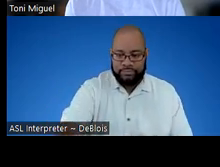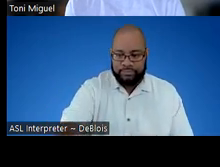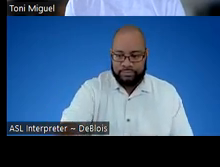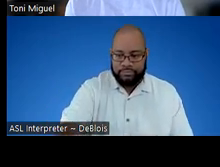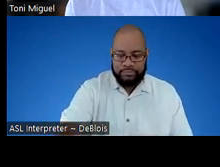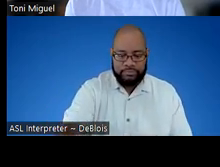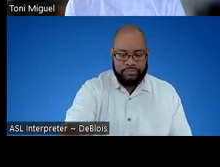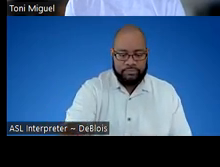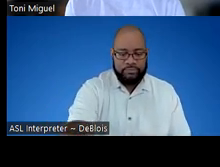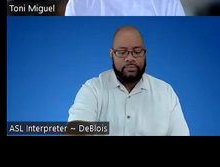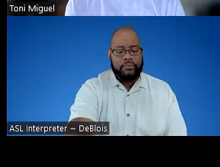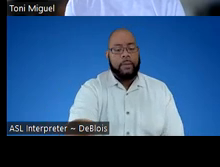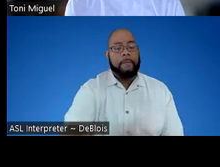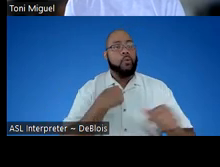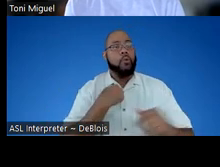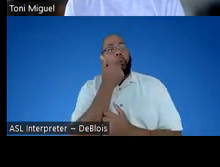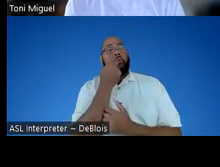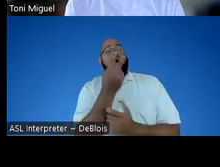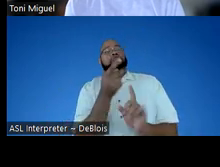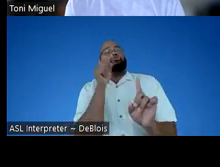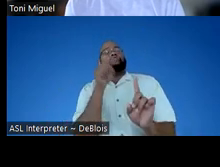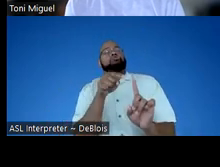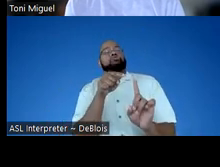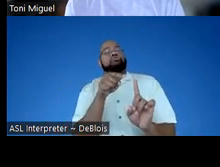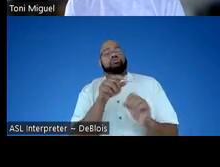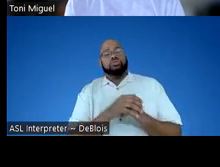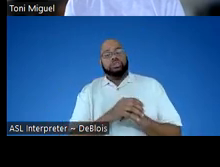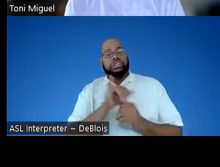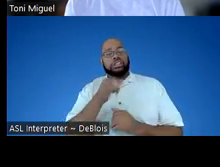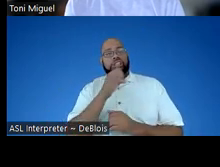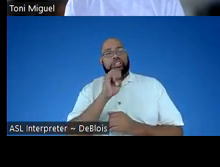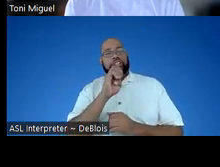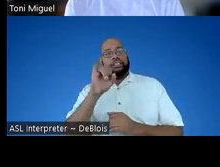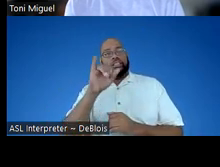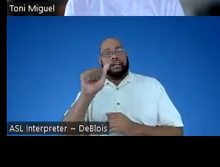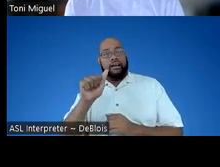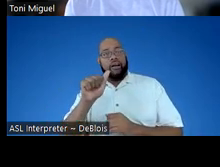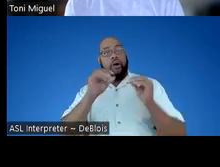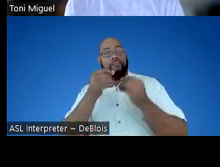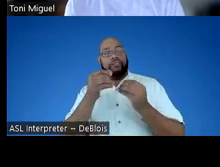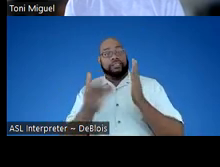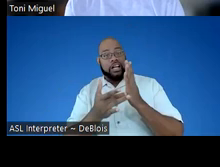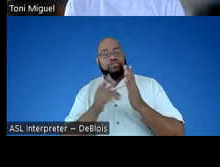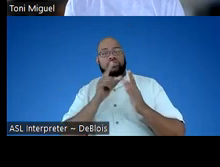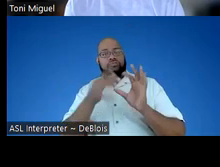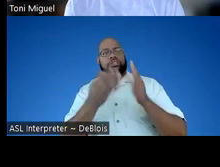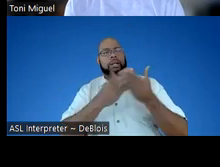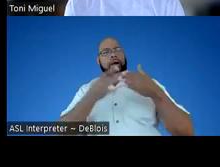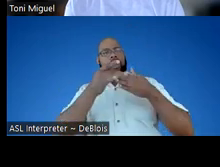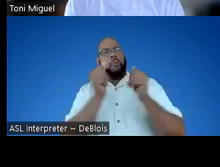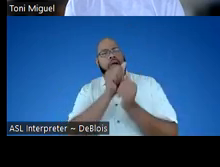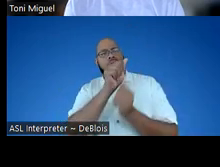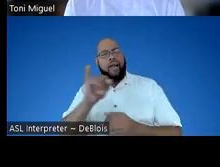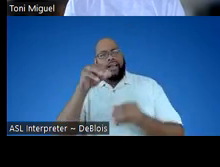For those watching, the, Jessica's Office of Educational Technology has released some guidance around AI and